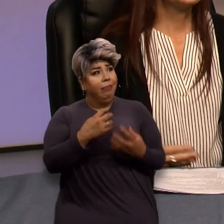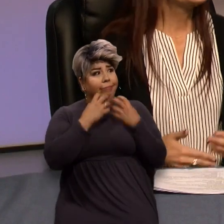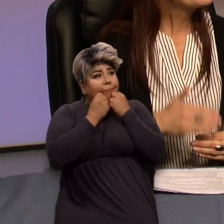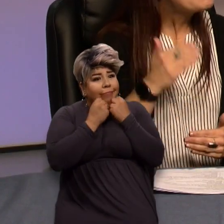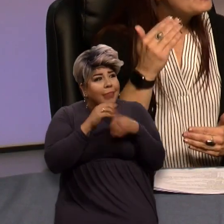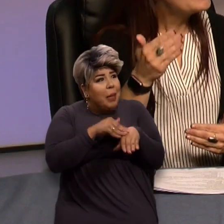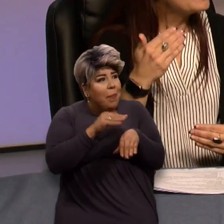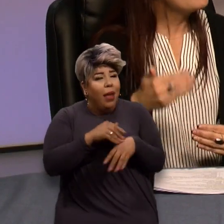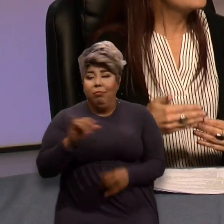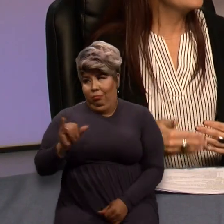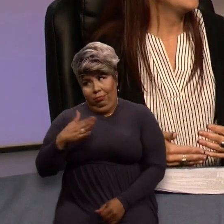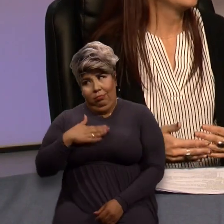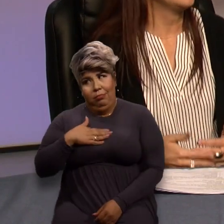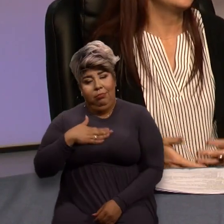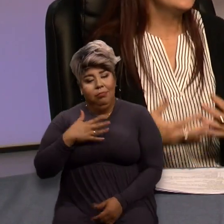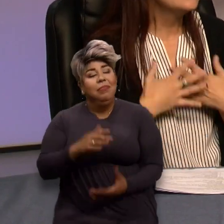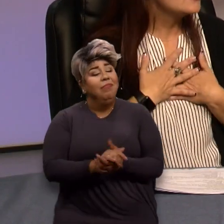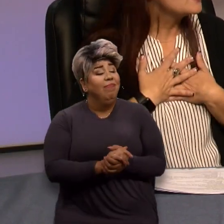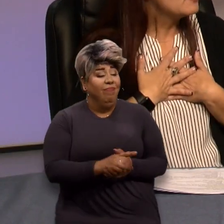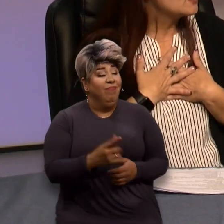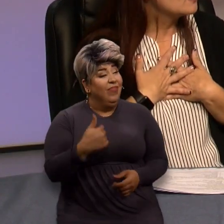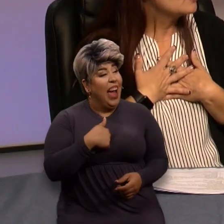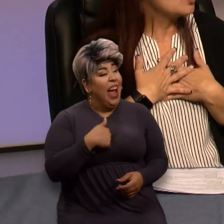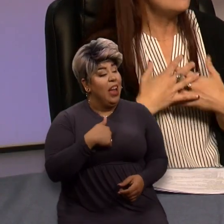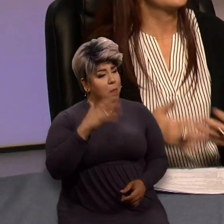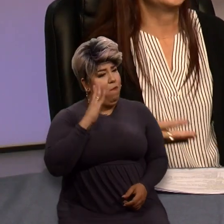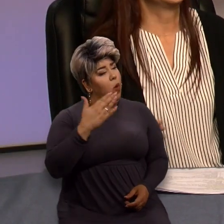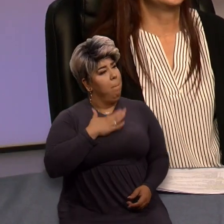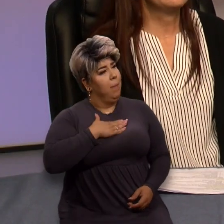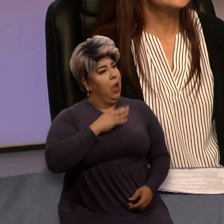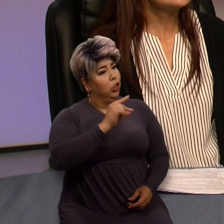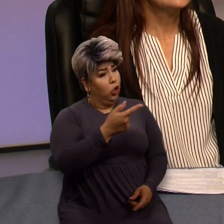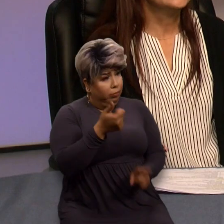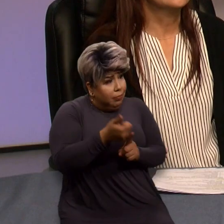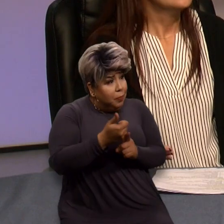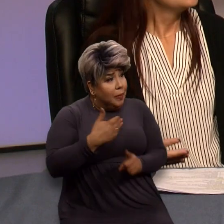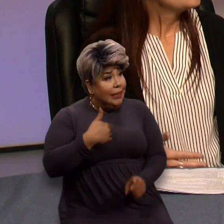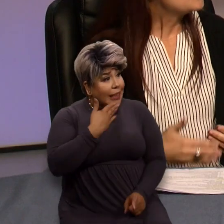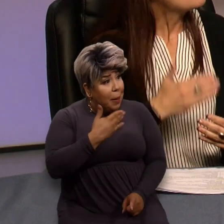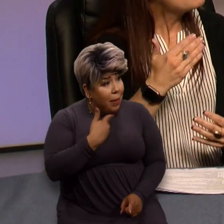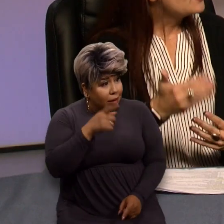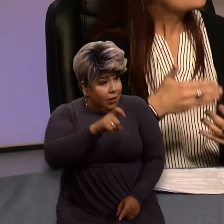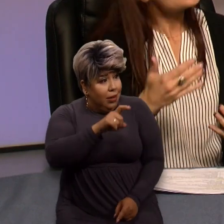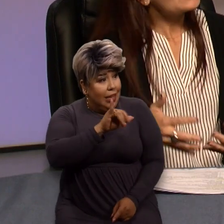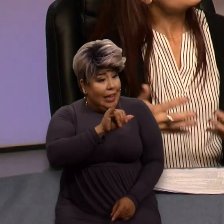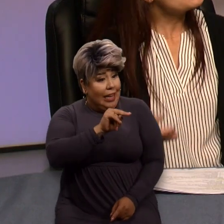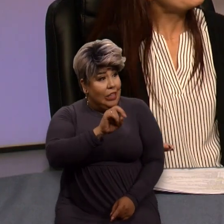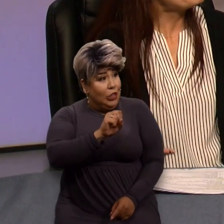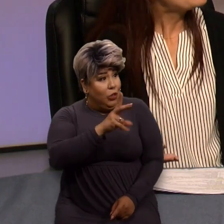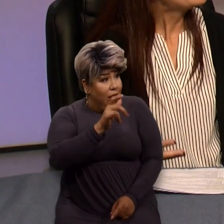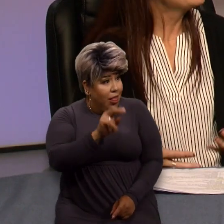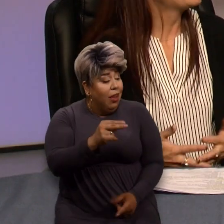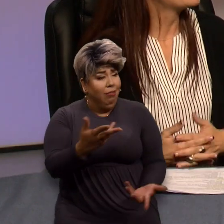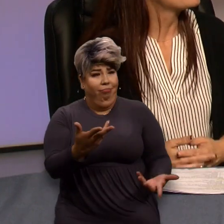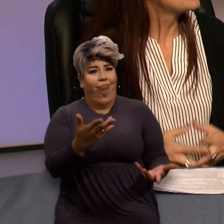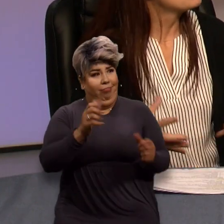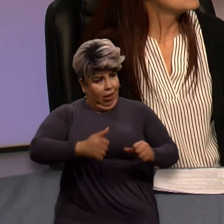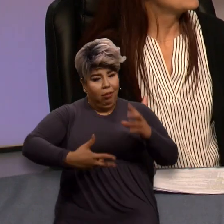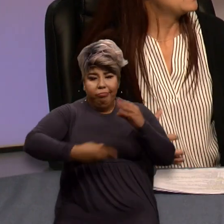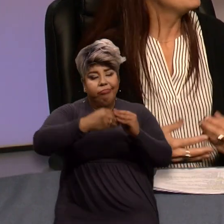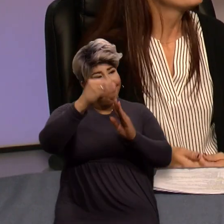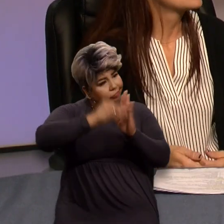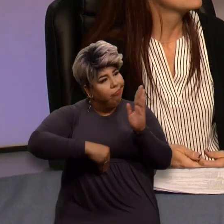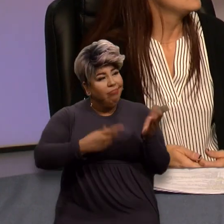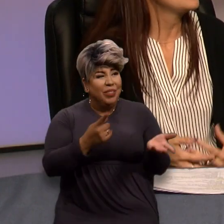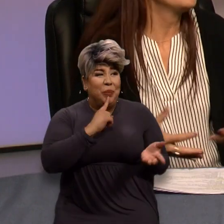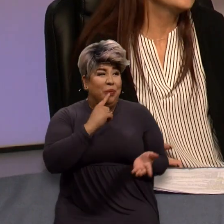I did it. You put everything. I had a diabetic dog that had to have insulin. You know, I mean, there's things you can put in there that